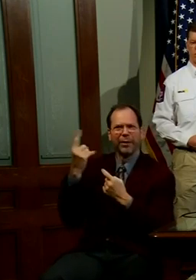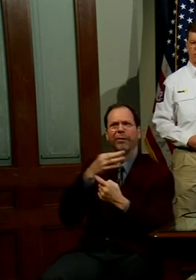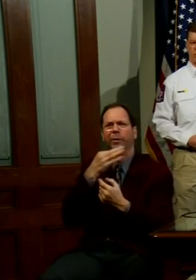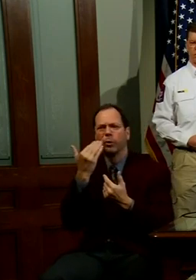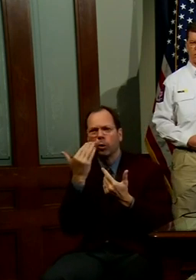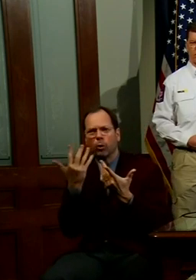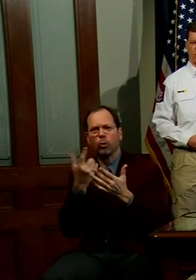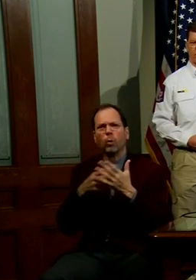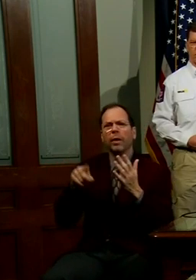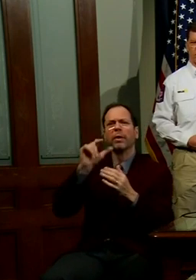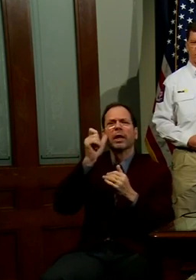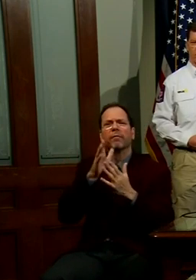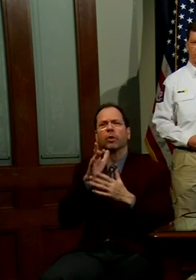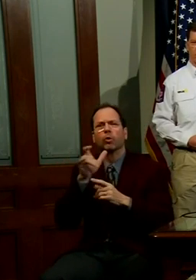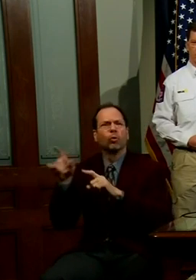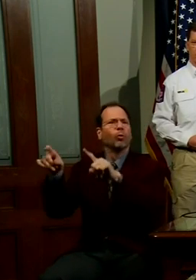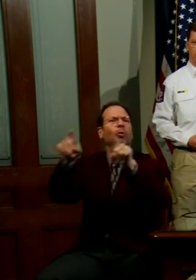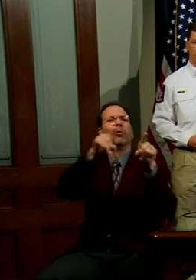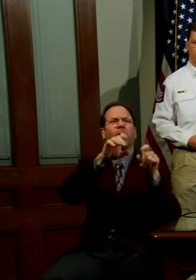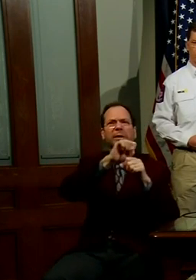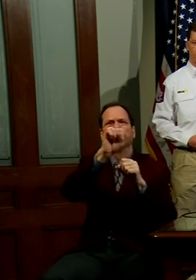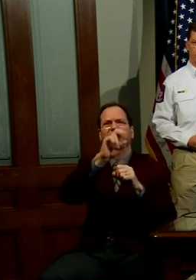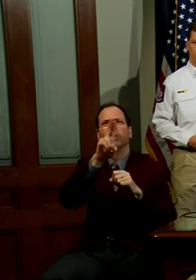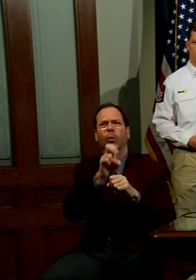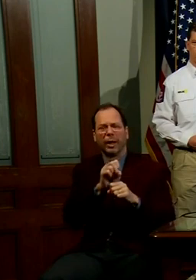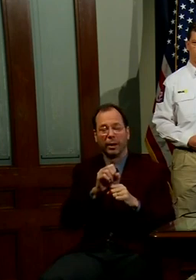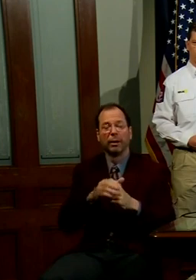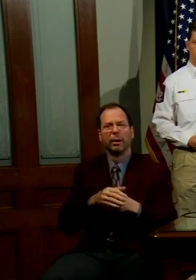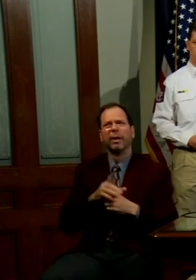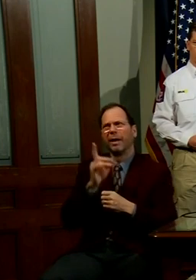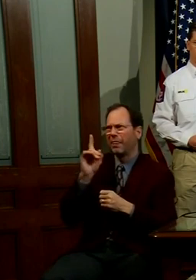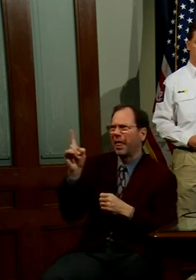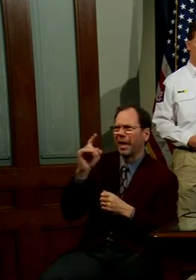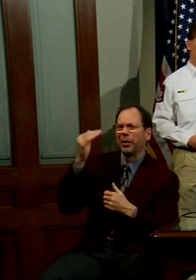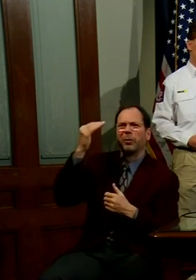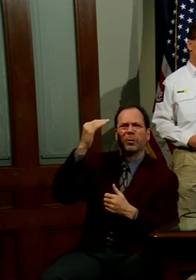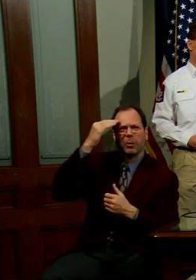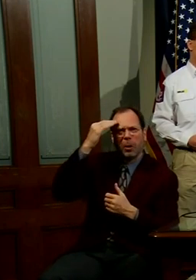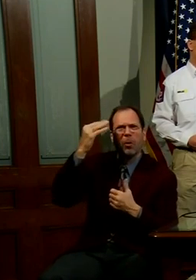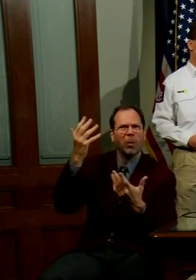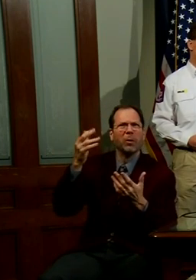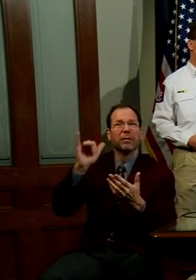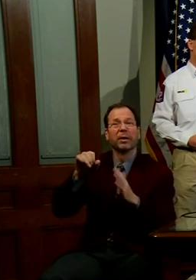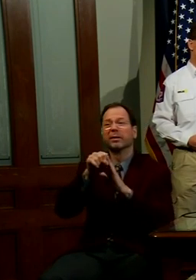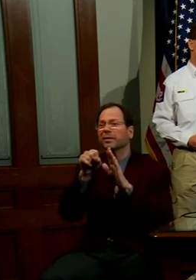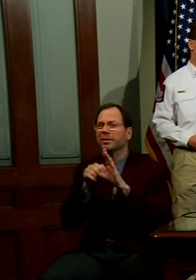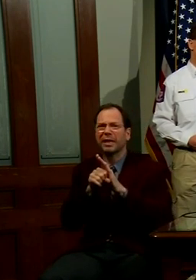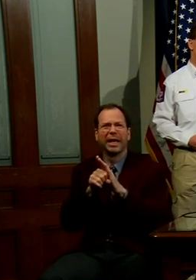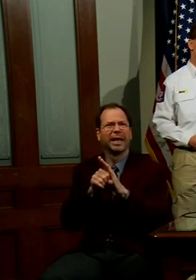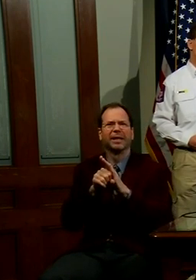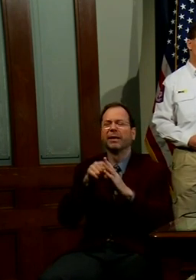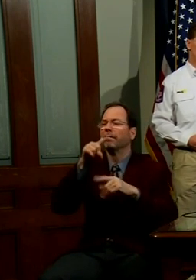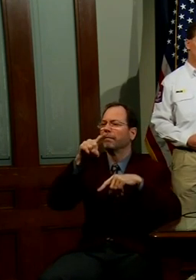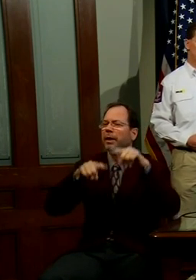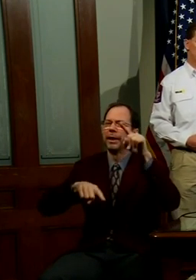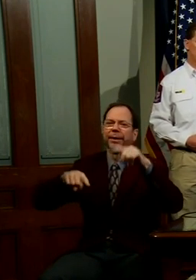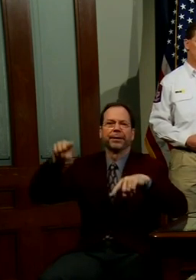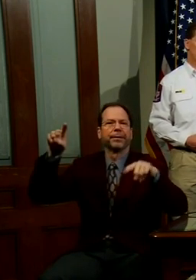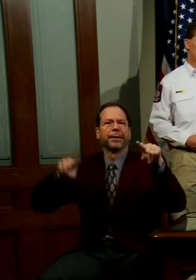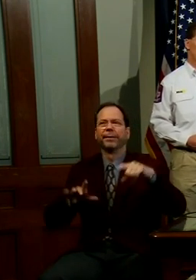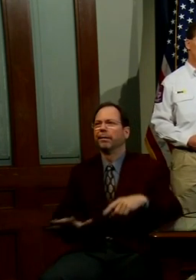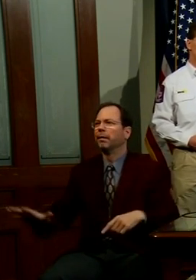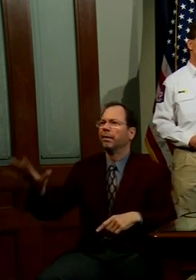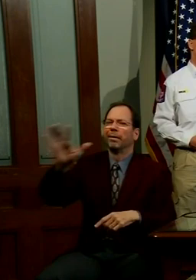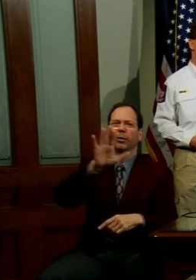what the governors think are best. And they understand this, and that is the states are so varied in the United